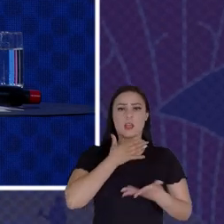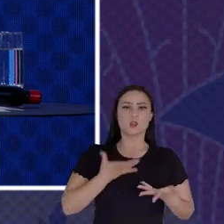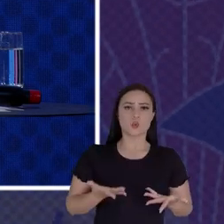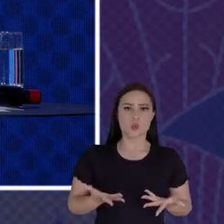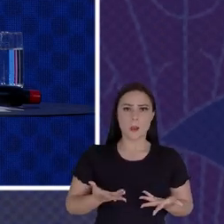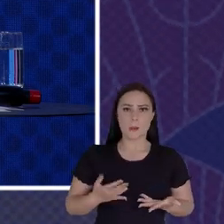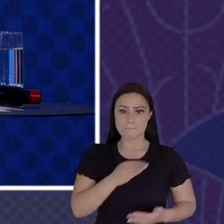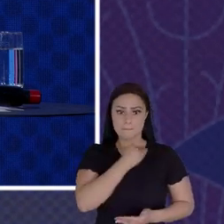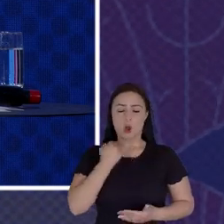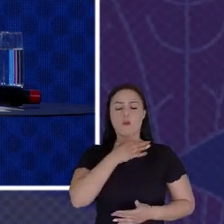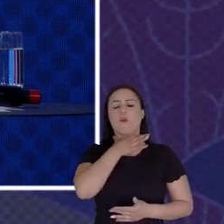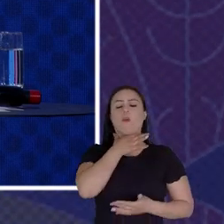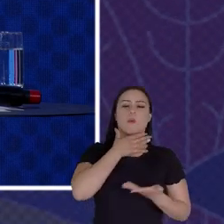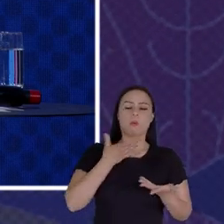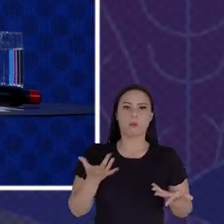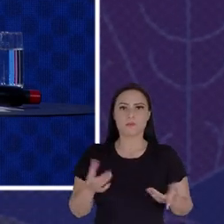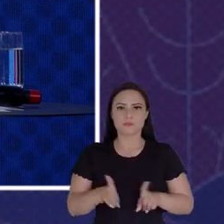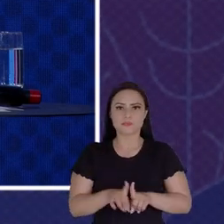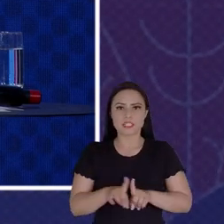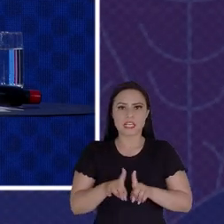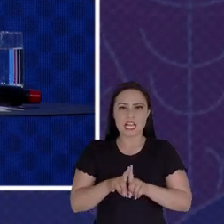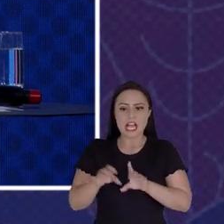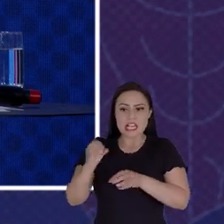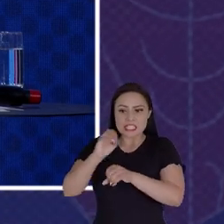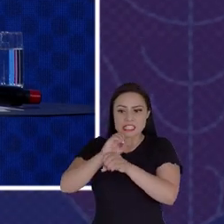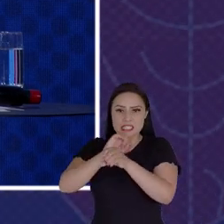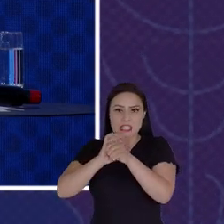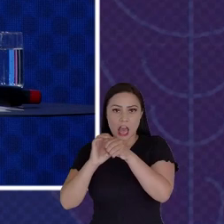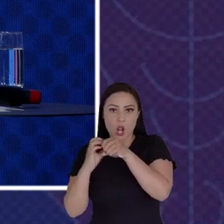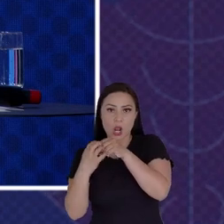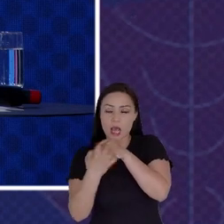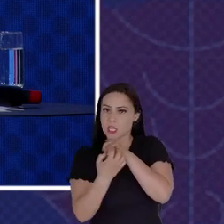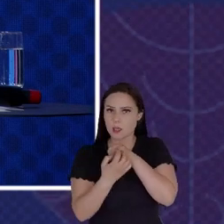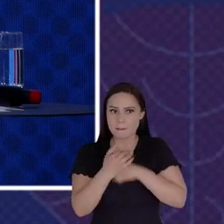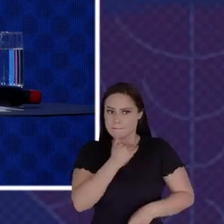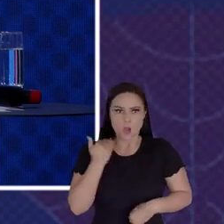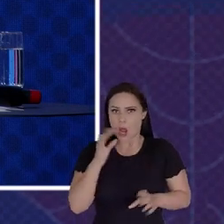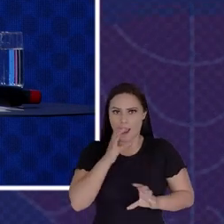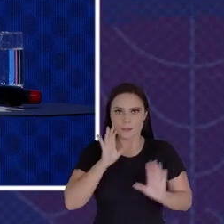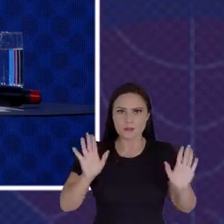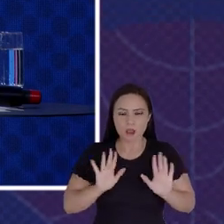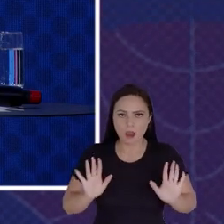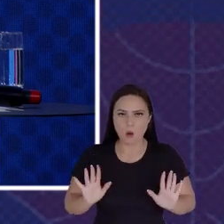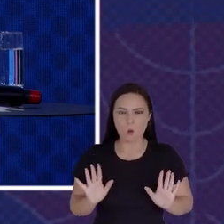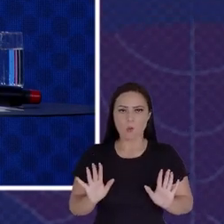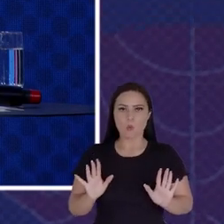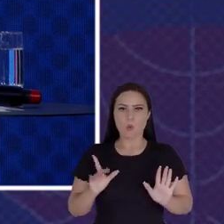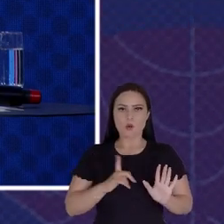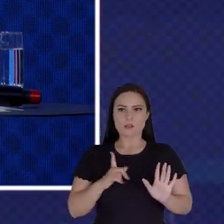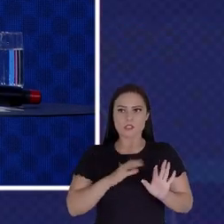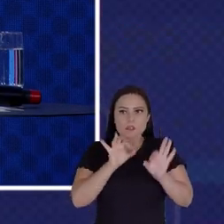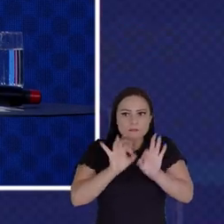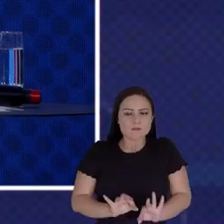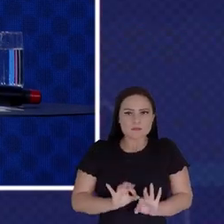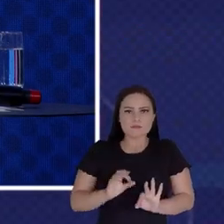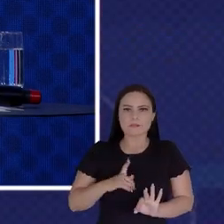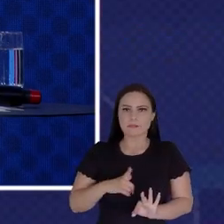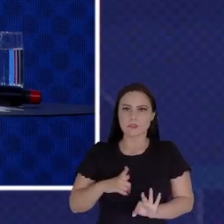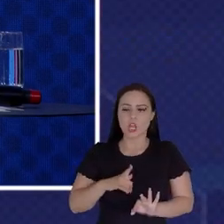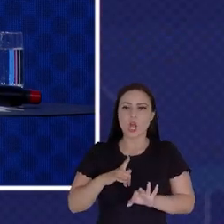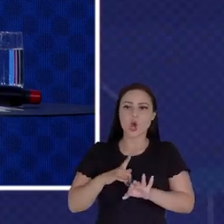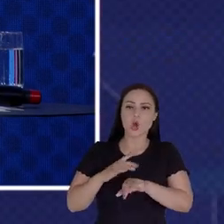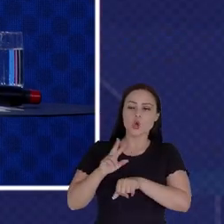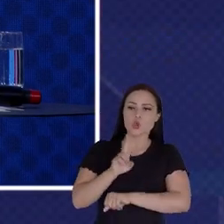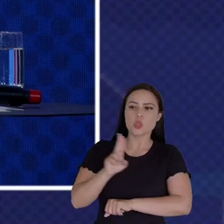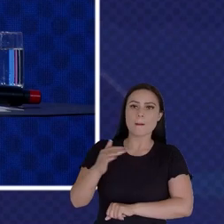Your Cells Aren't Dead Right Away You Know You What We Call Death Is The Kicking Off Of A Cascade Of A